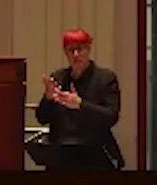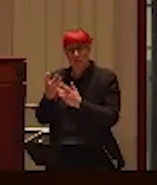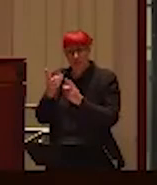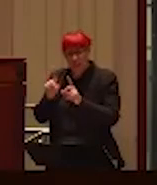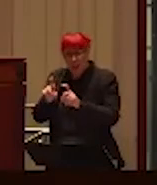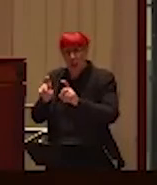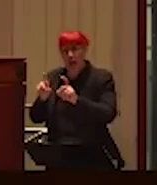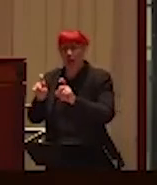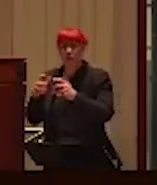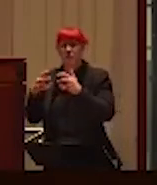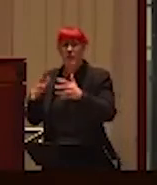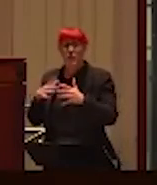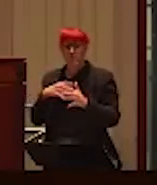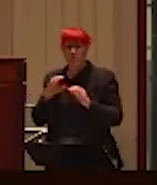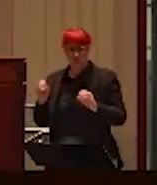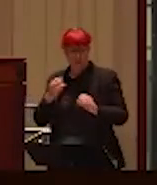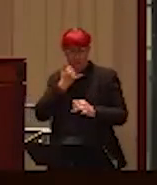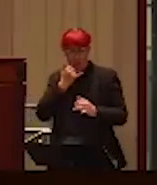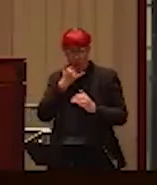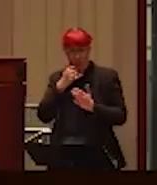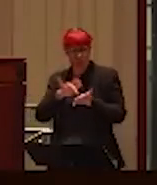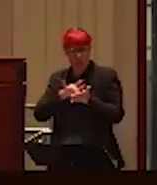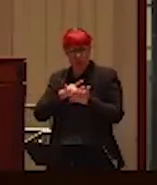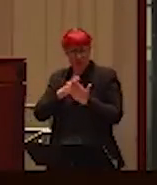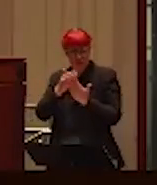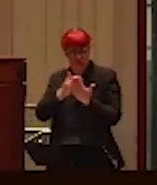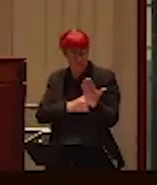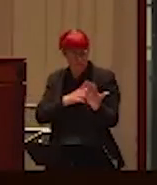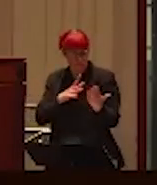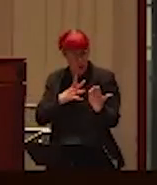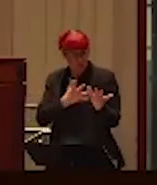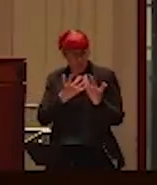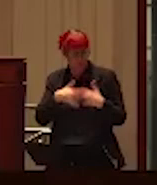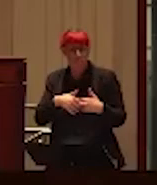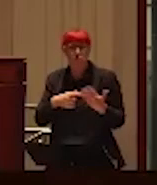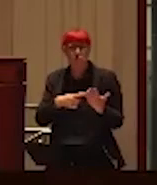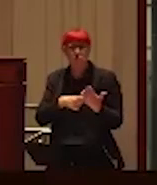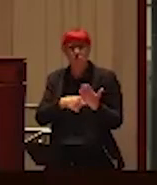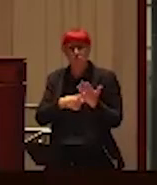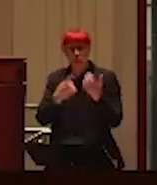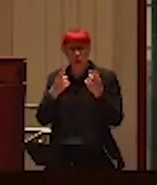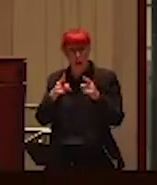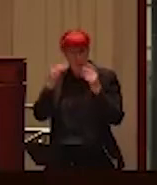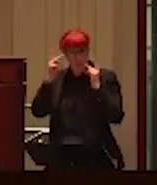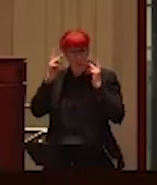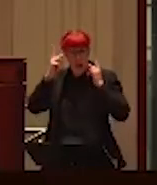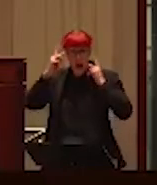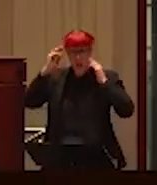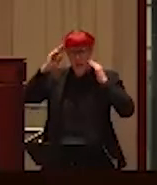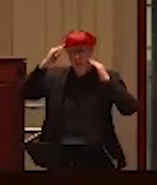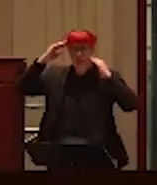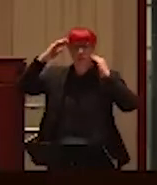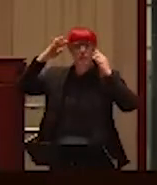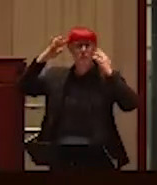that's wrong with you. And, so, all of that. And, then, at the same time that I was having the panic attacks and the high anxiety,